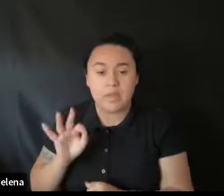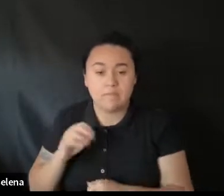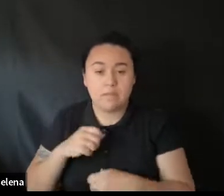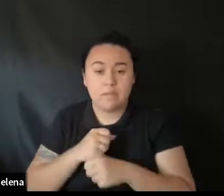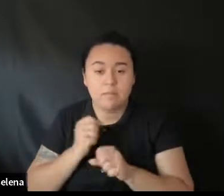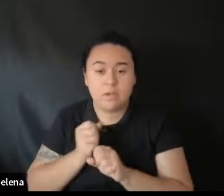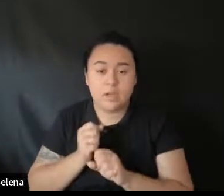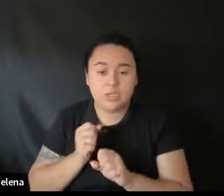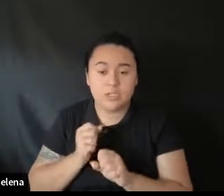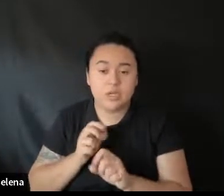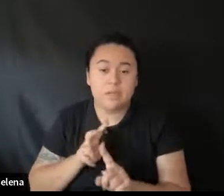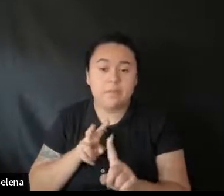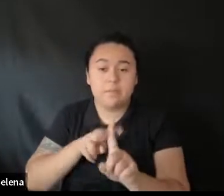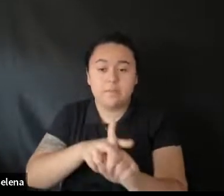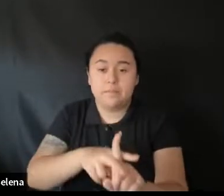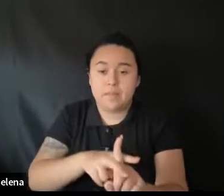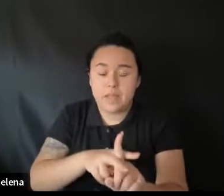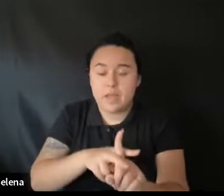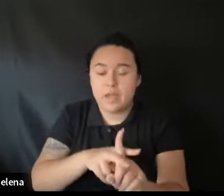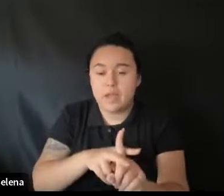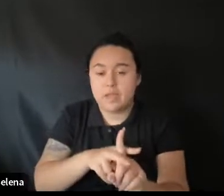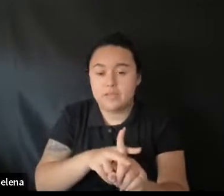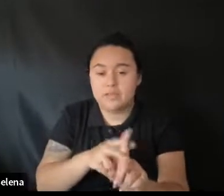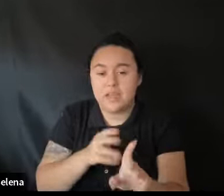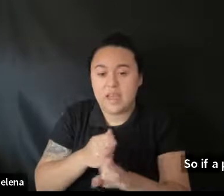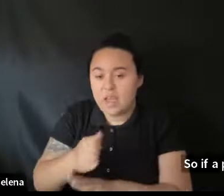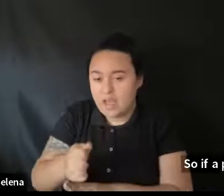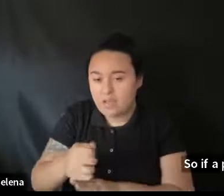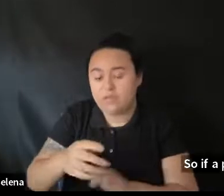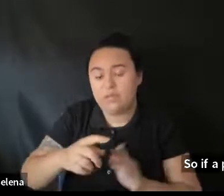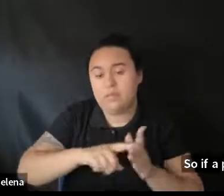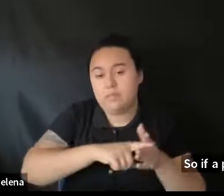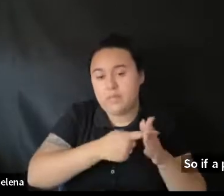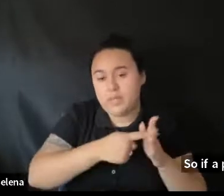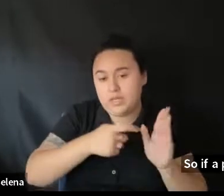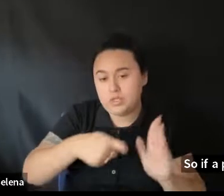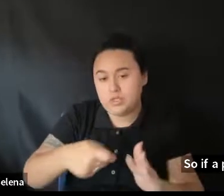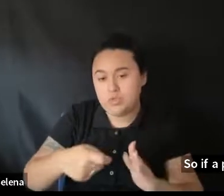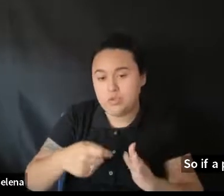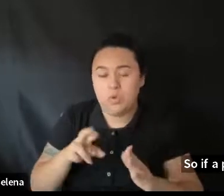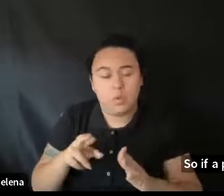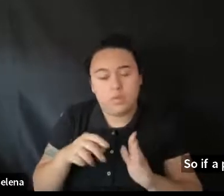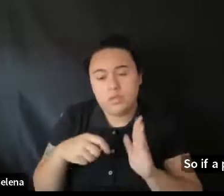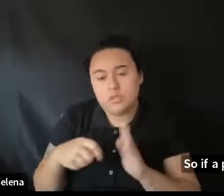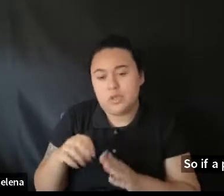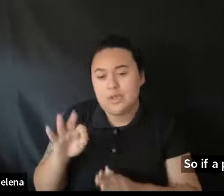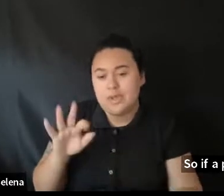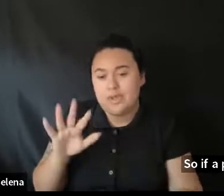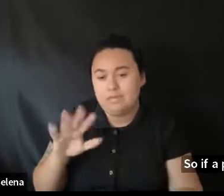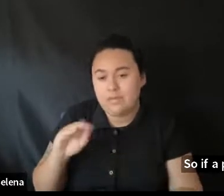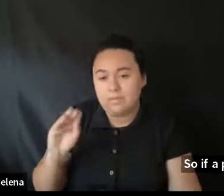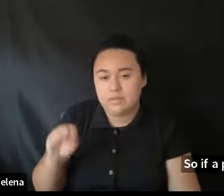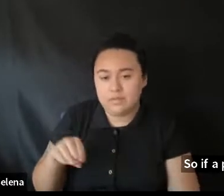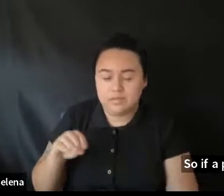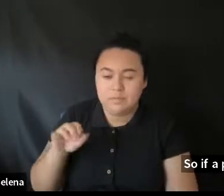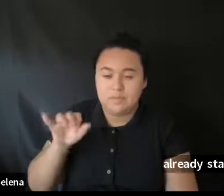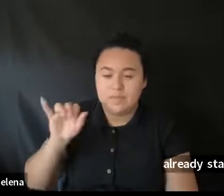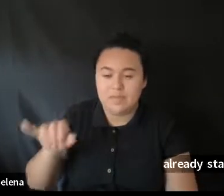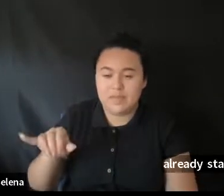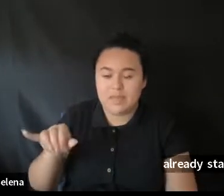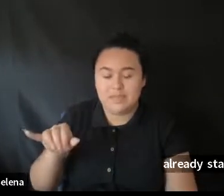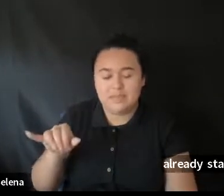Applies. Once they have already. Started shooting. Or they shot. You know. Even 95%. That essentially